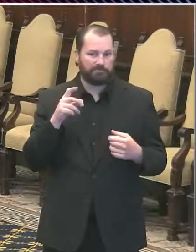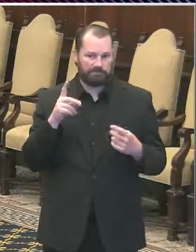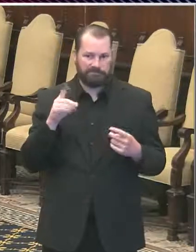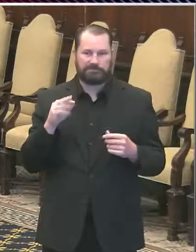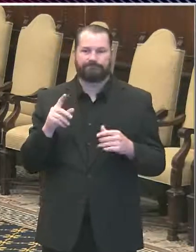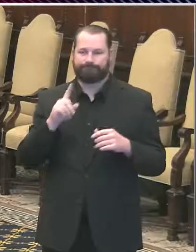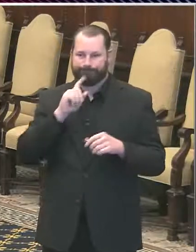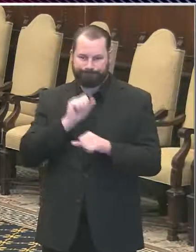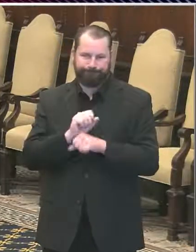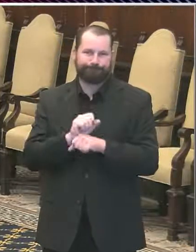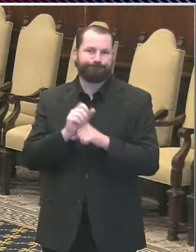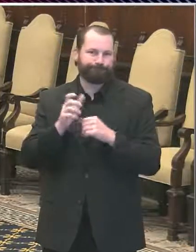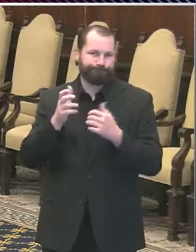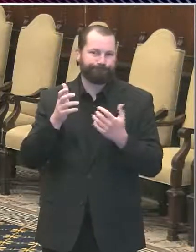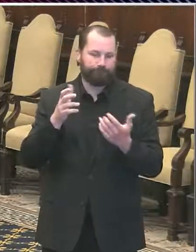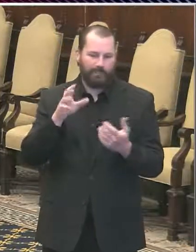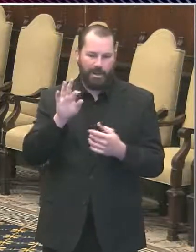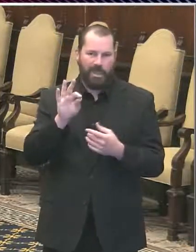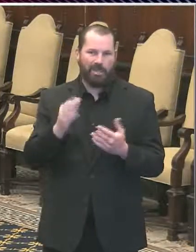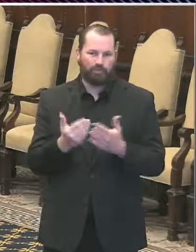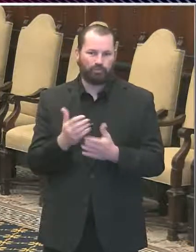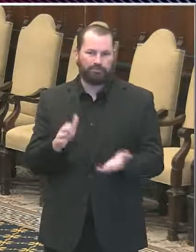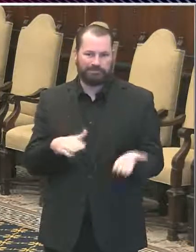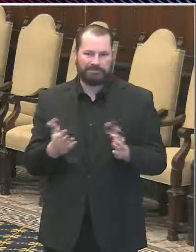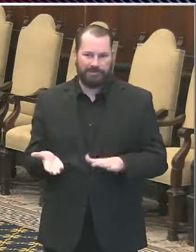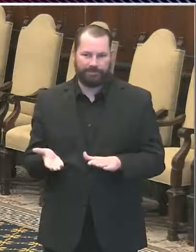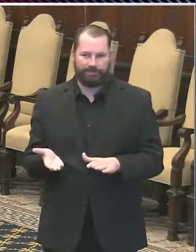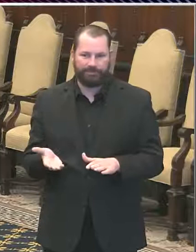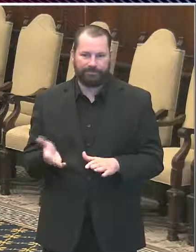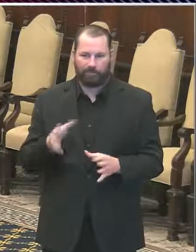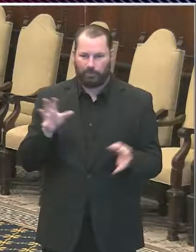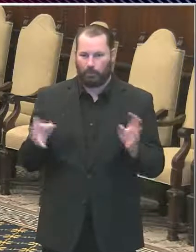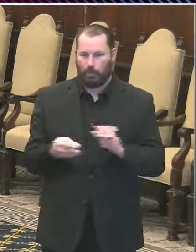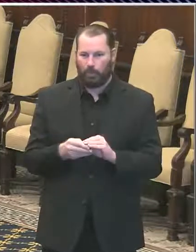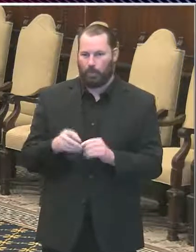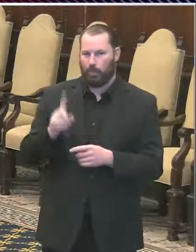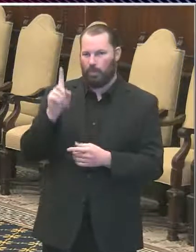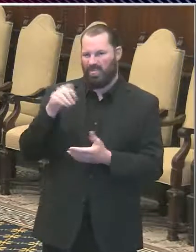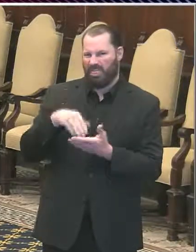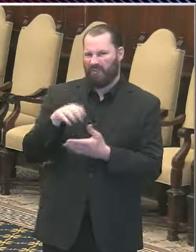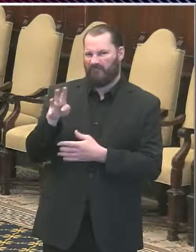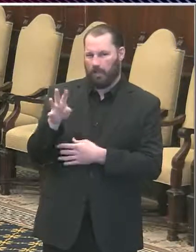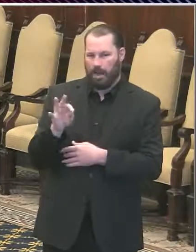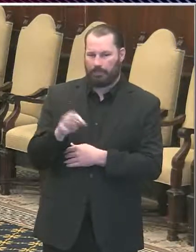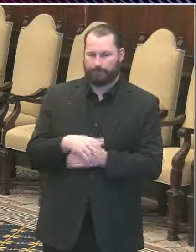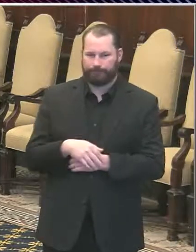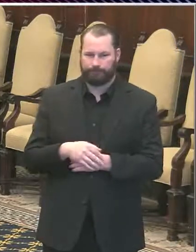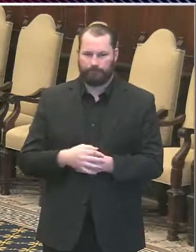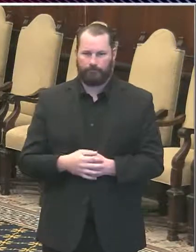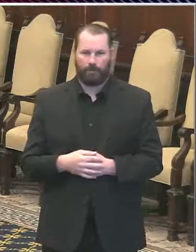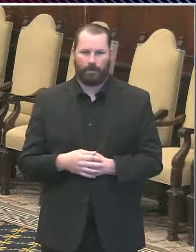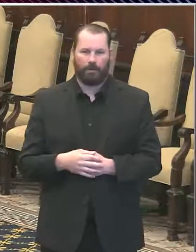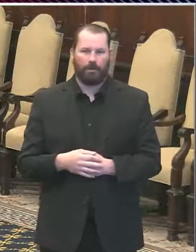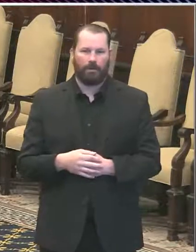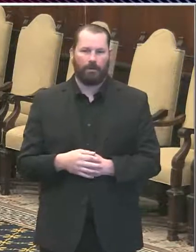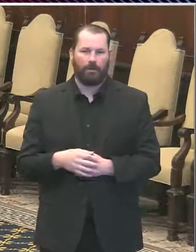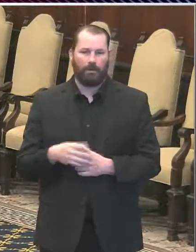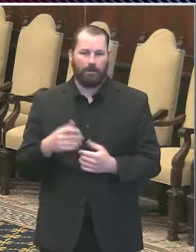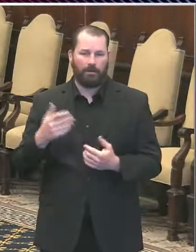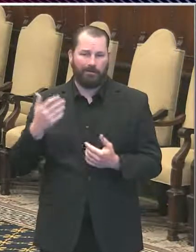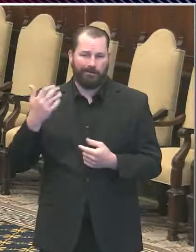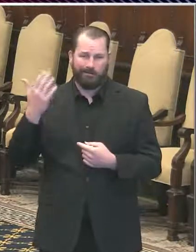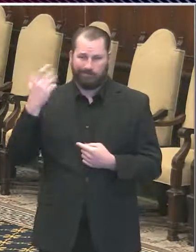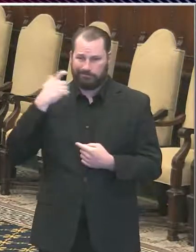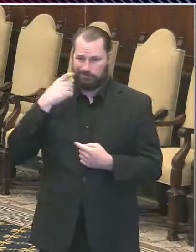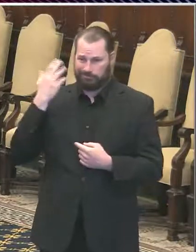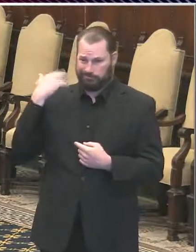infection, bringing us to a total of 1,049 since the beginning of the epidemic. Now, about a month ago, we were reporting about 30 deaths per day.